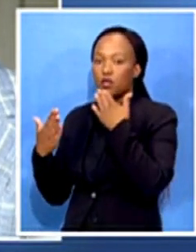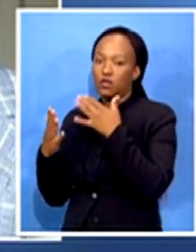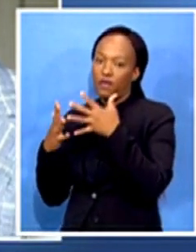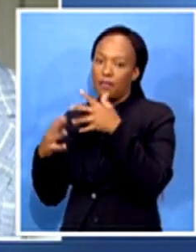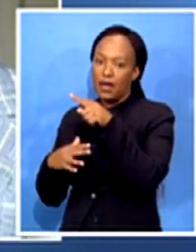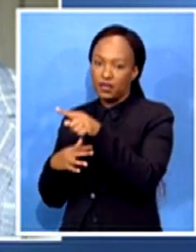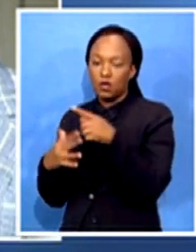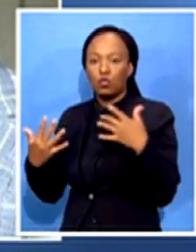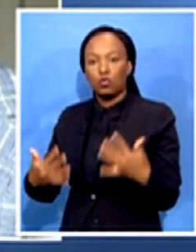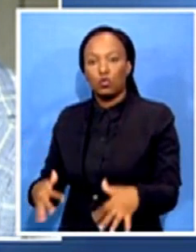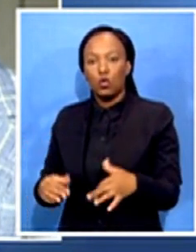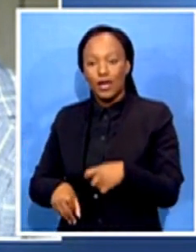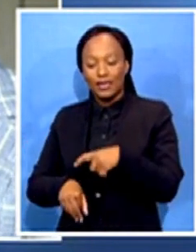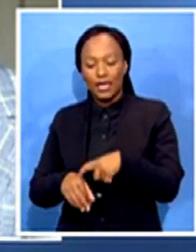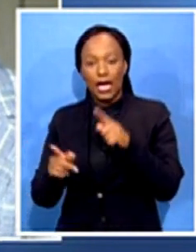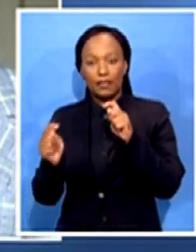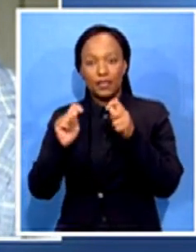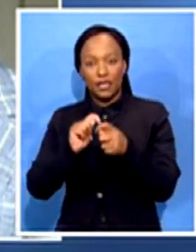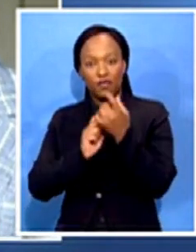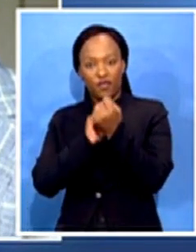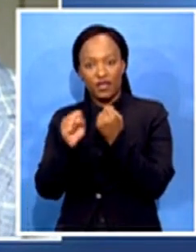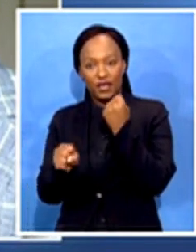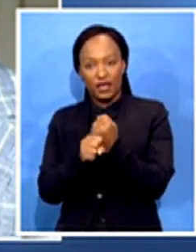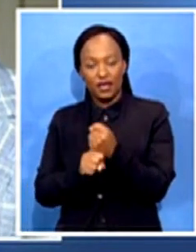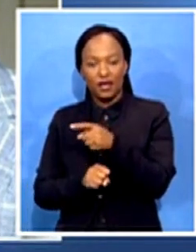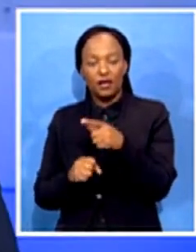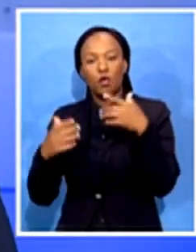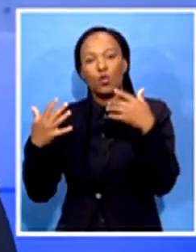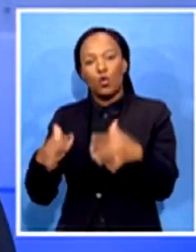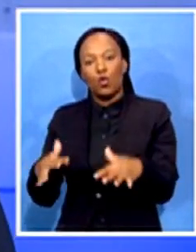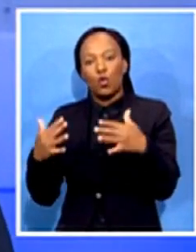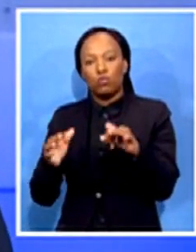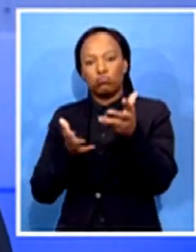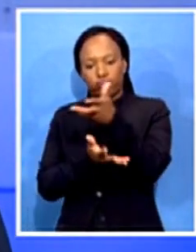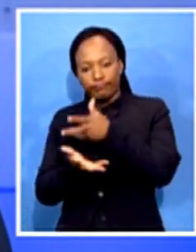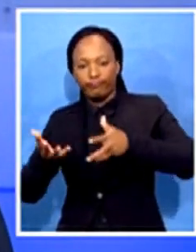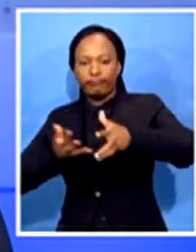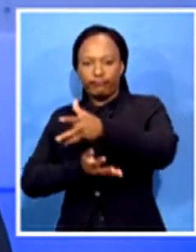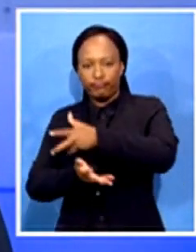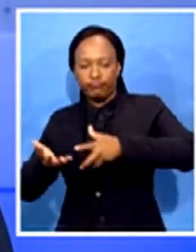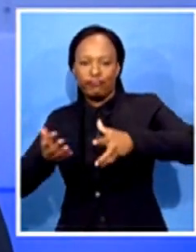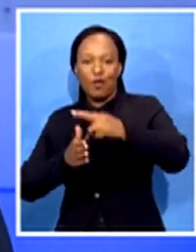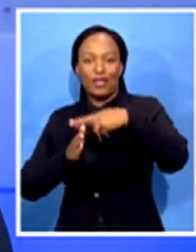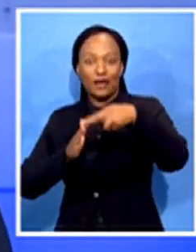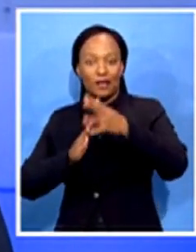year, conversation would be a buzz with the results. But now we're talking about marking instead.